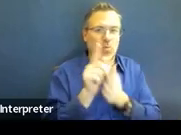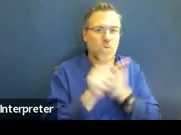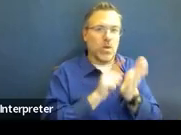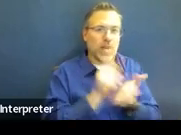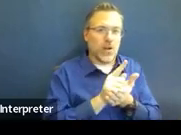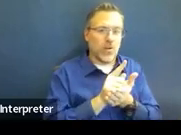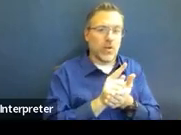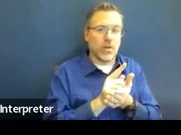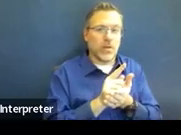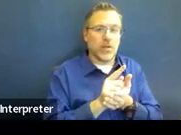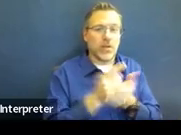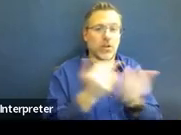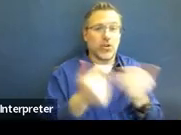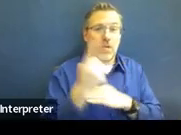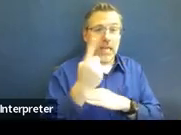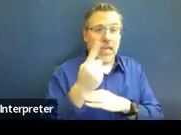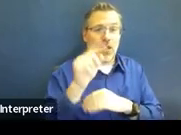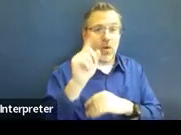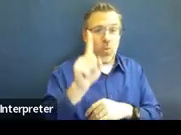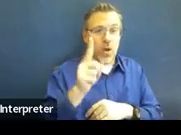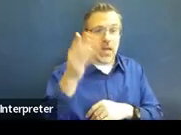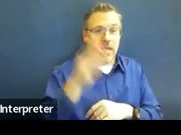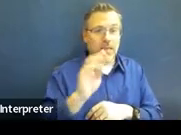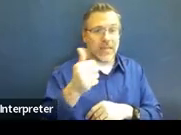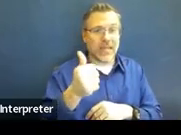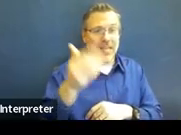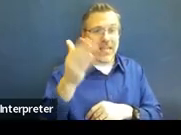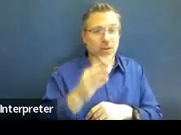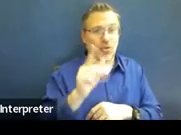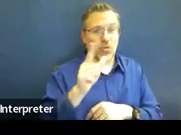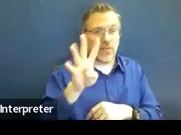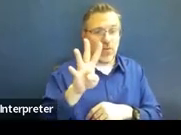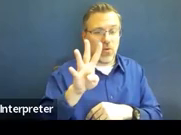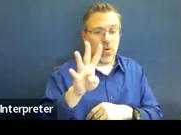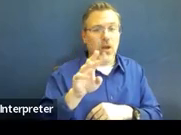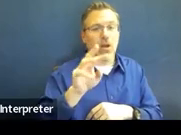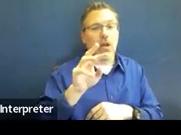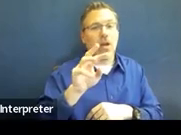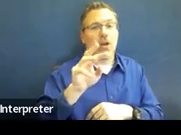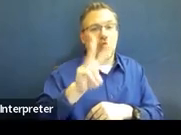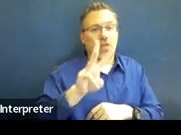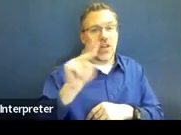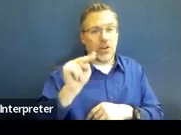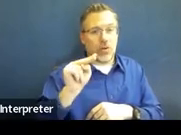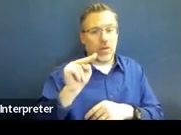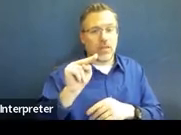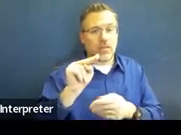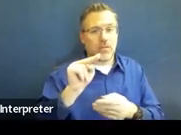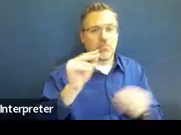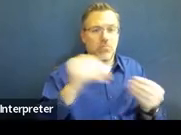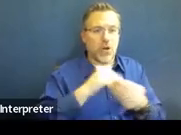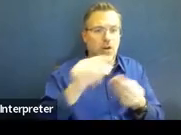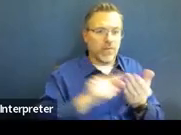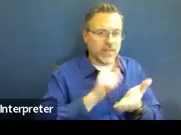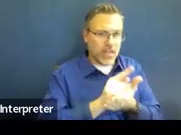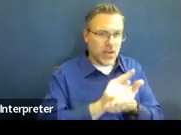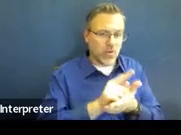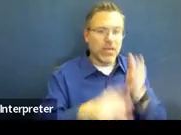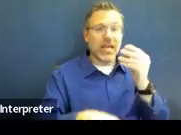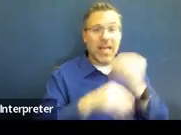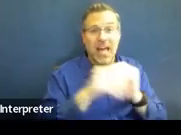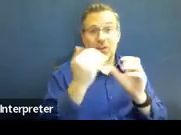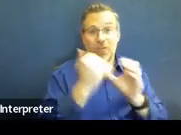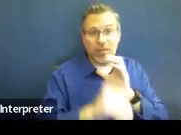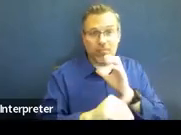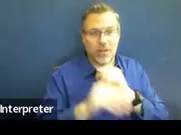is 1-10-24 written notice office hour. So that's the training that you'll be looking for. Enter your email and you will get a